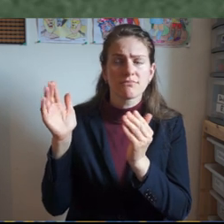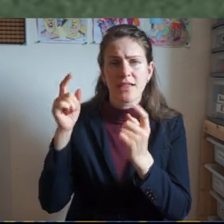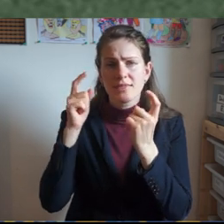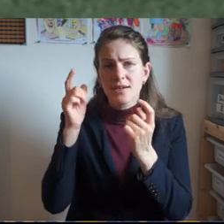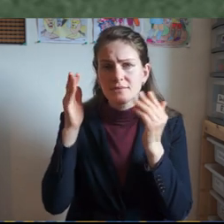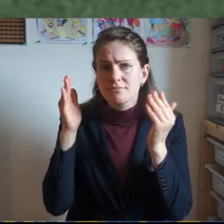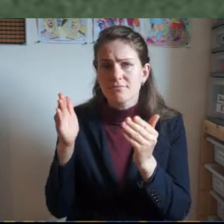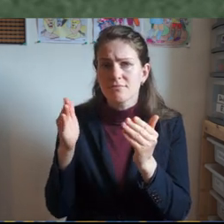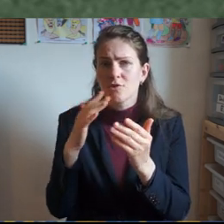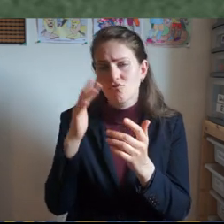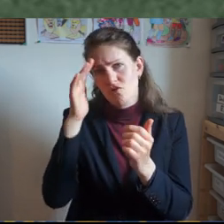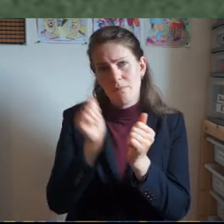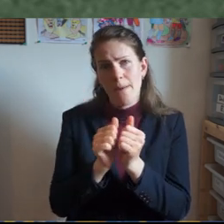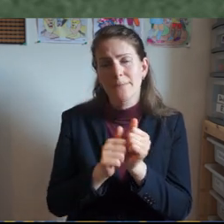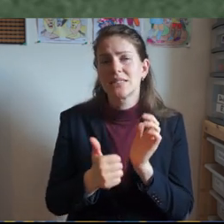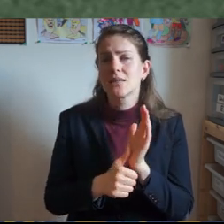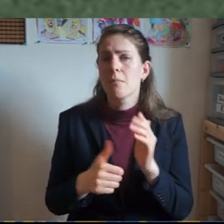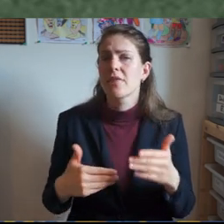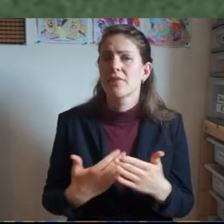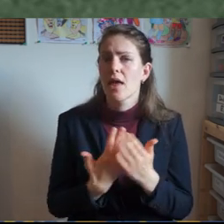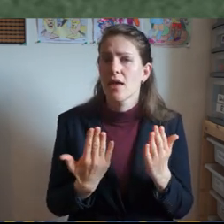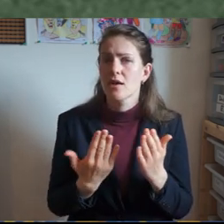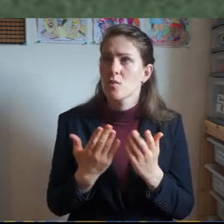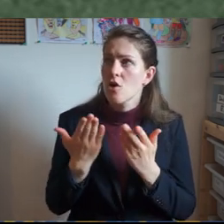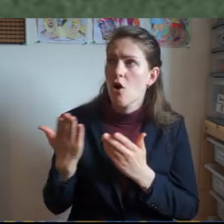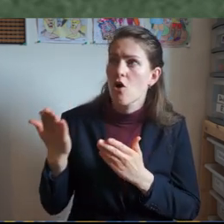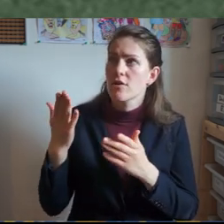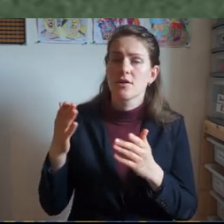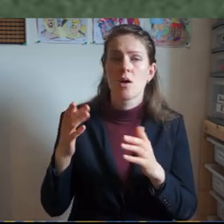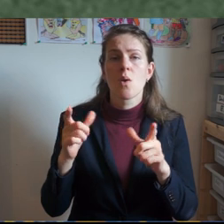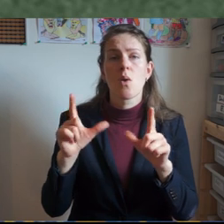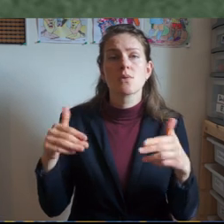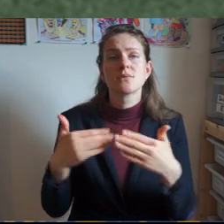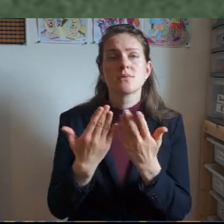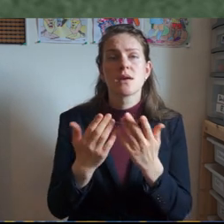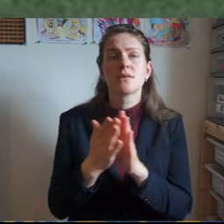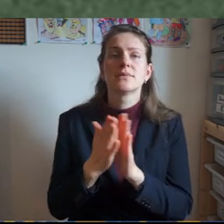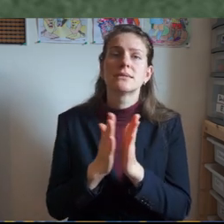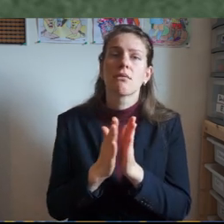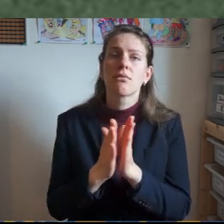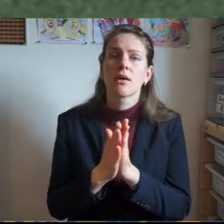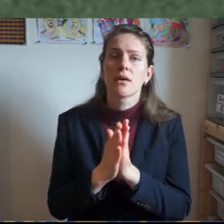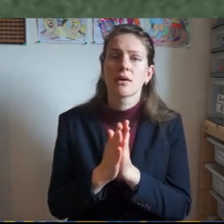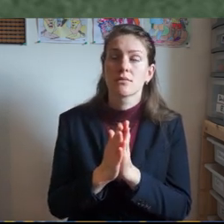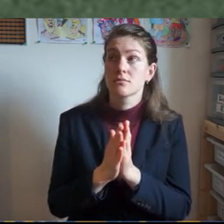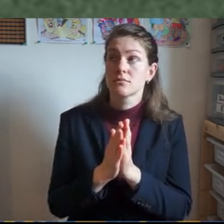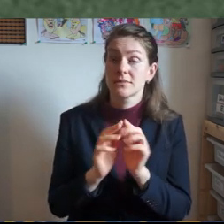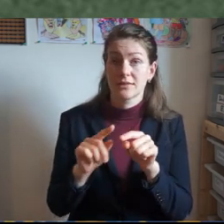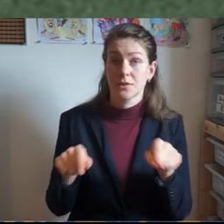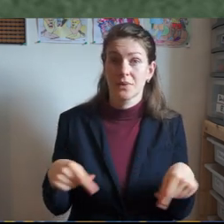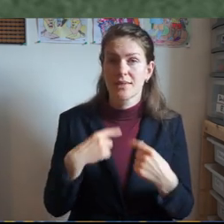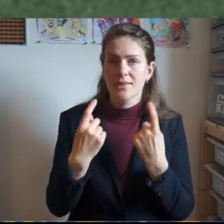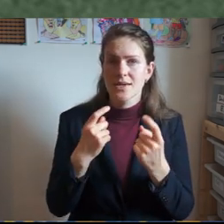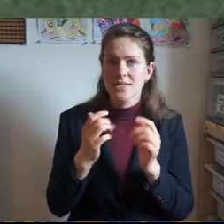the Lord's day on that day and if we think about the Sabbath day we also want to make sure